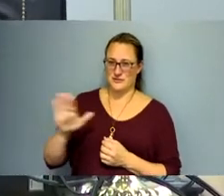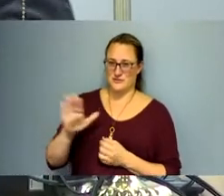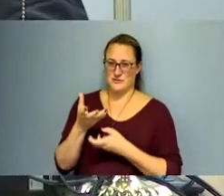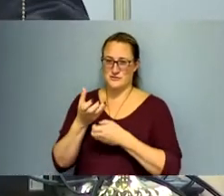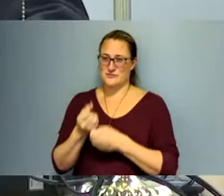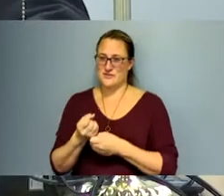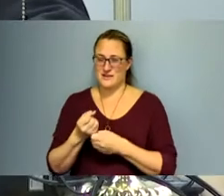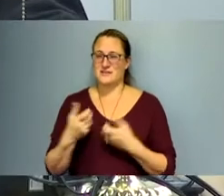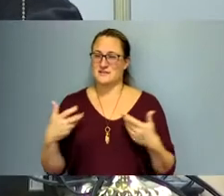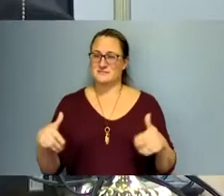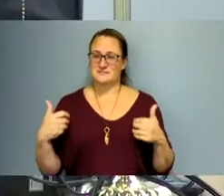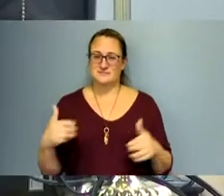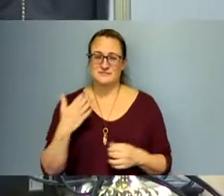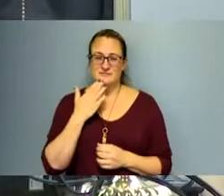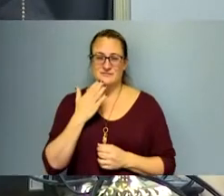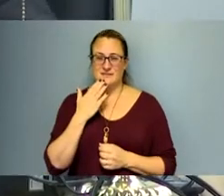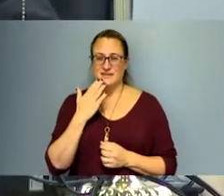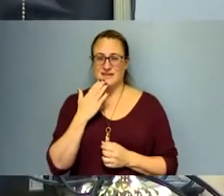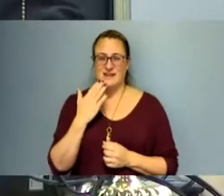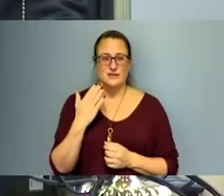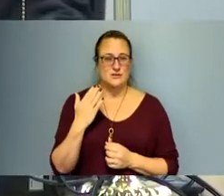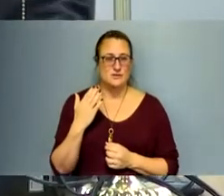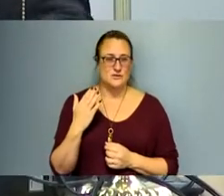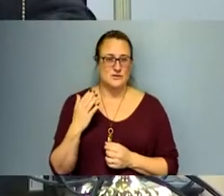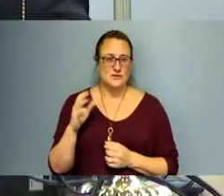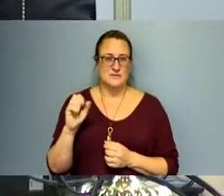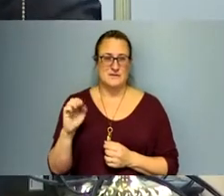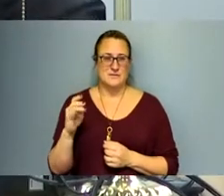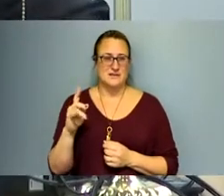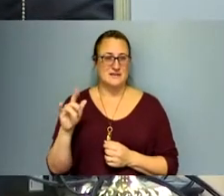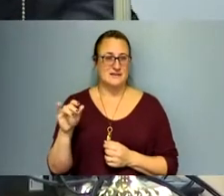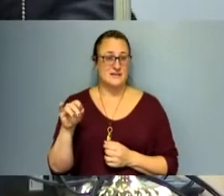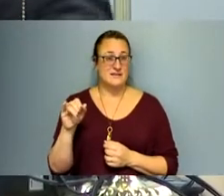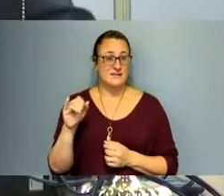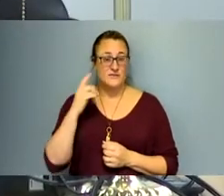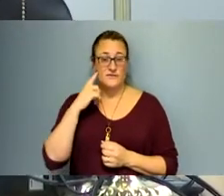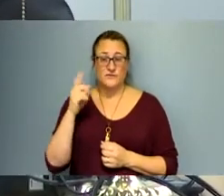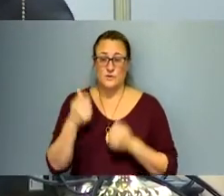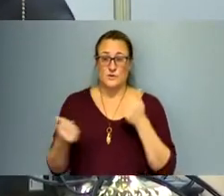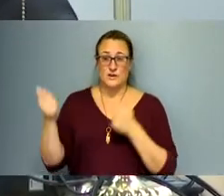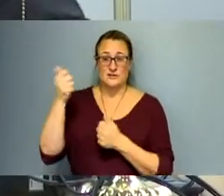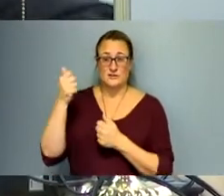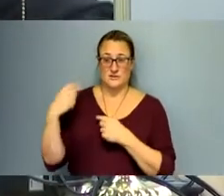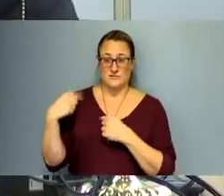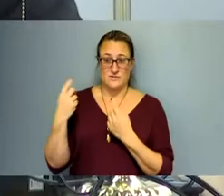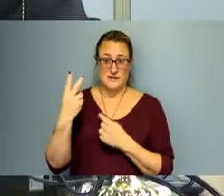and I thank Mr. Marceglia for her playing the role as chair for the past two years.